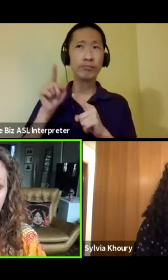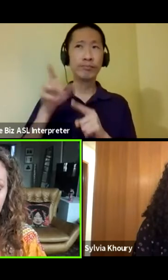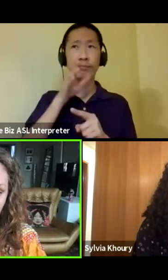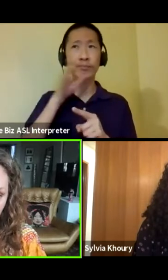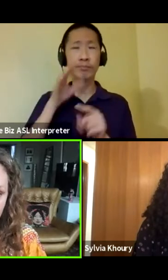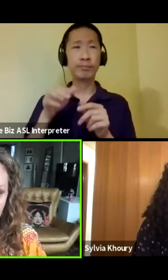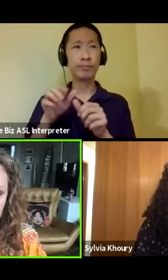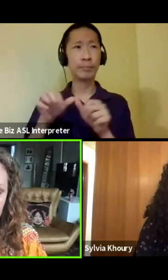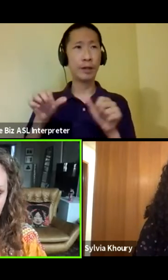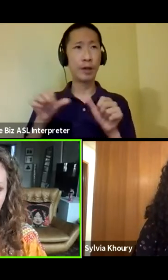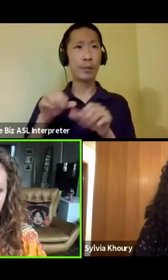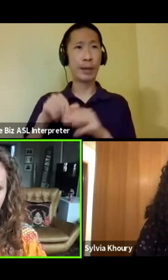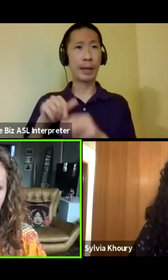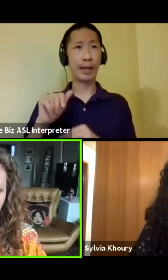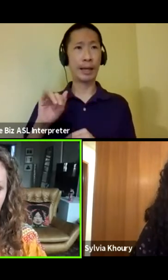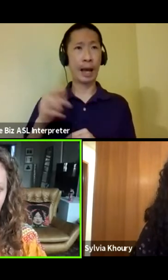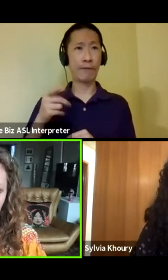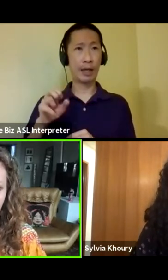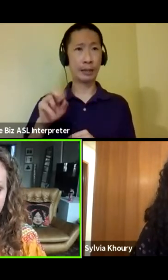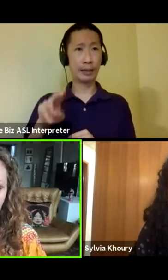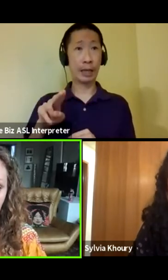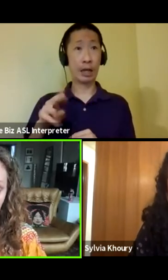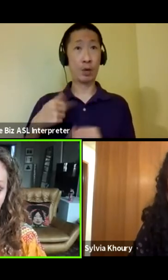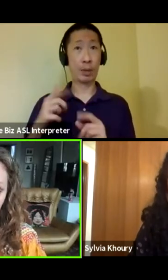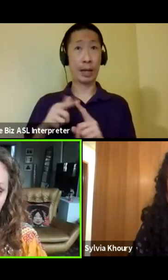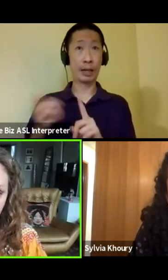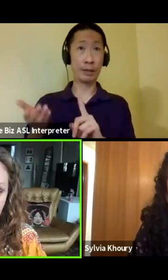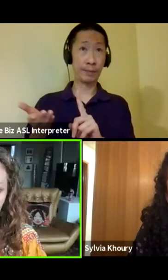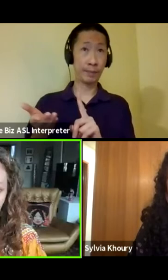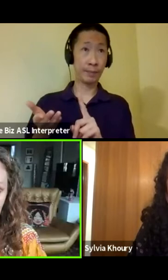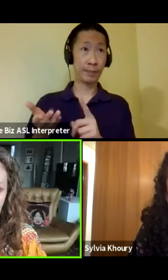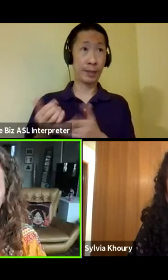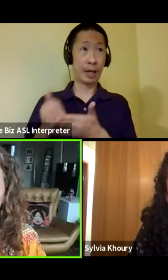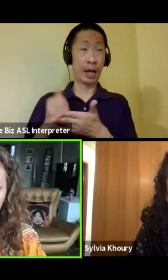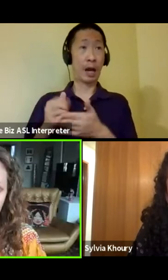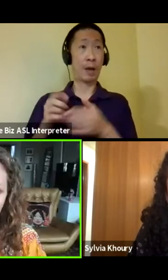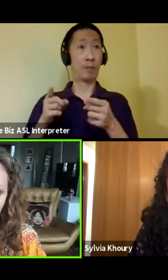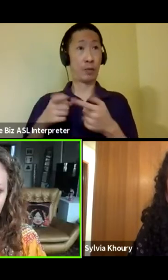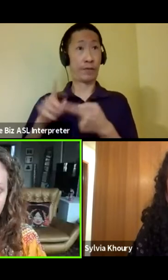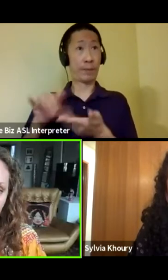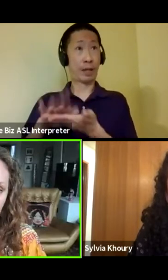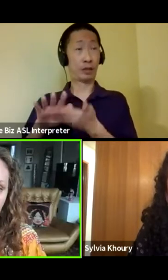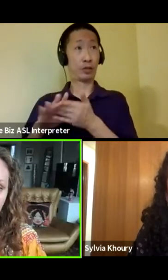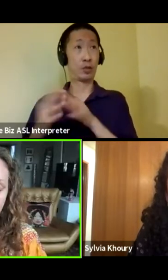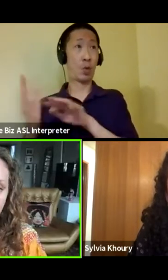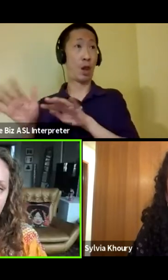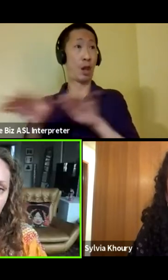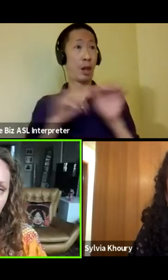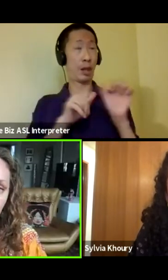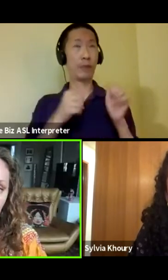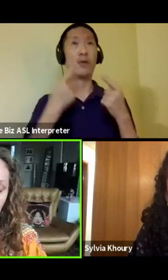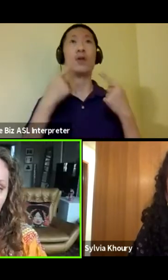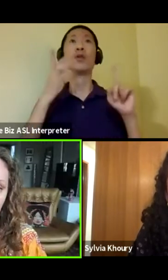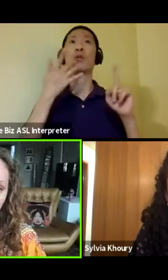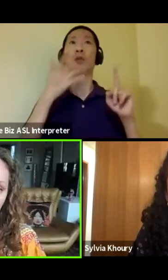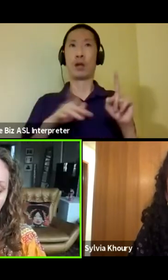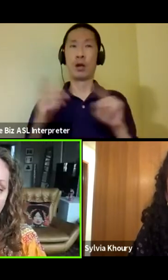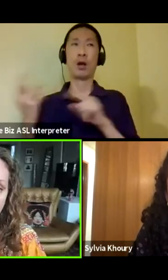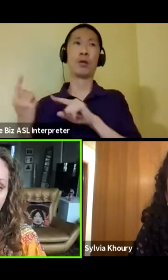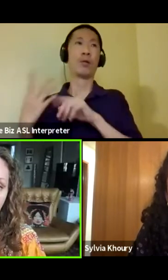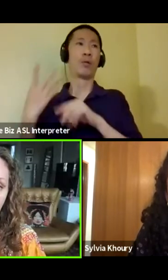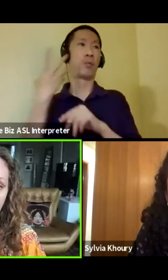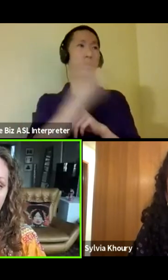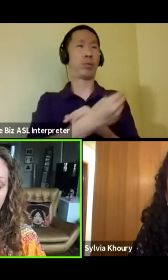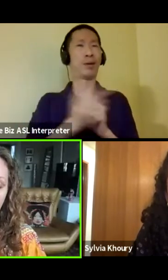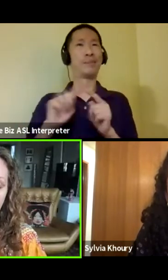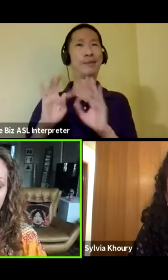And we had to get the director of our school out and she was able to get up, but without her family. And I wrote her story with a